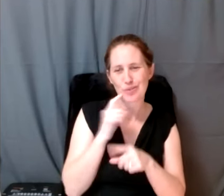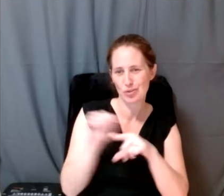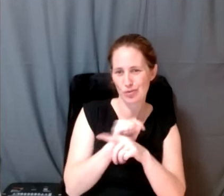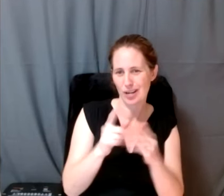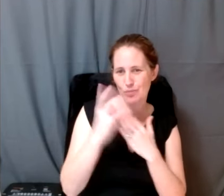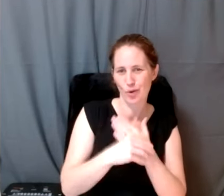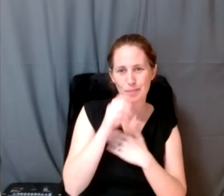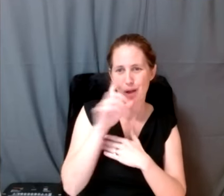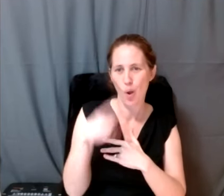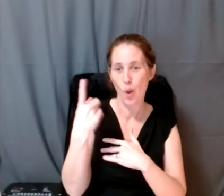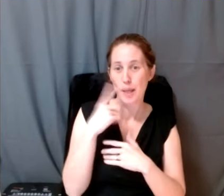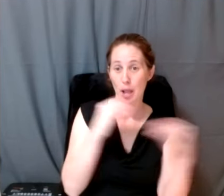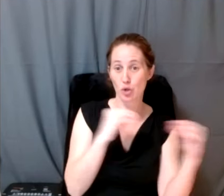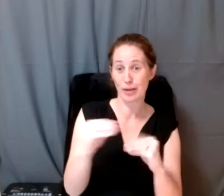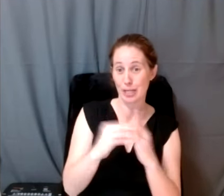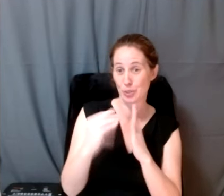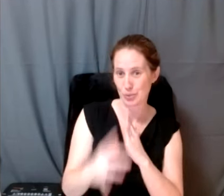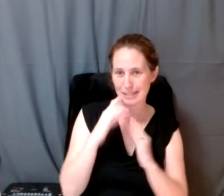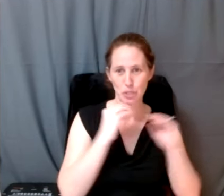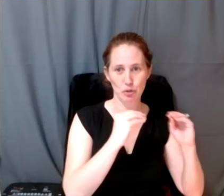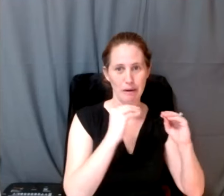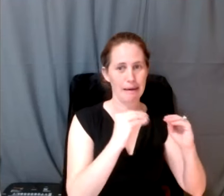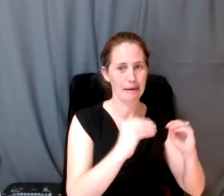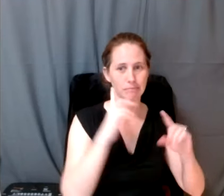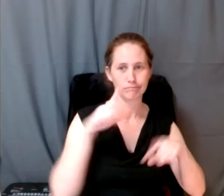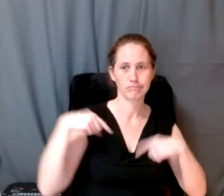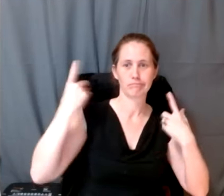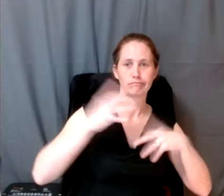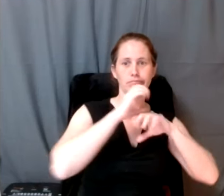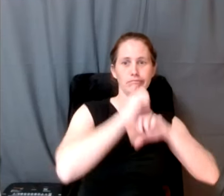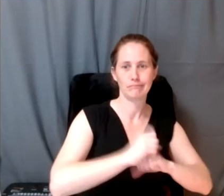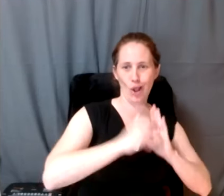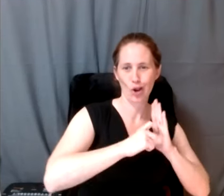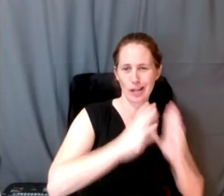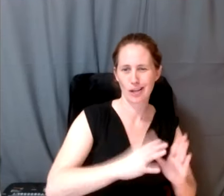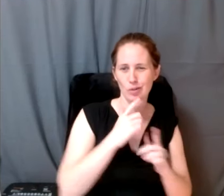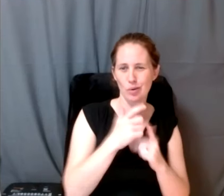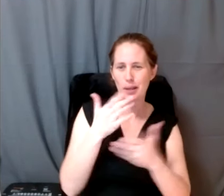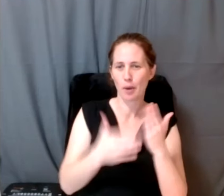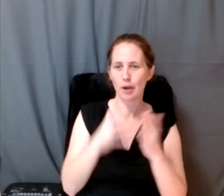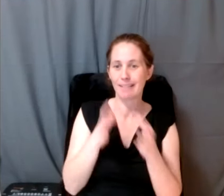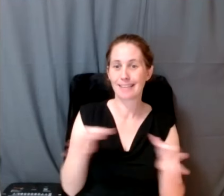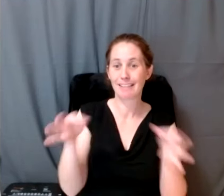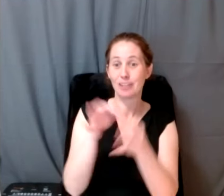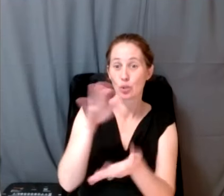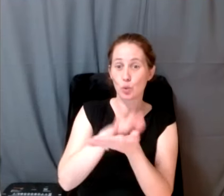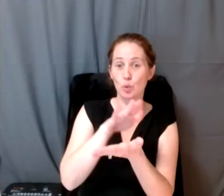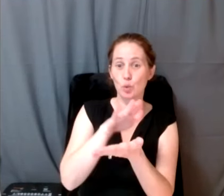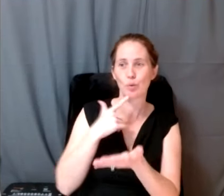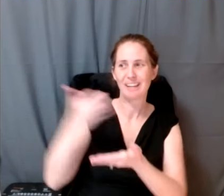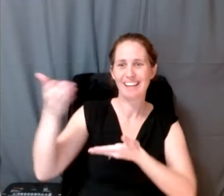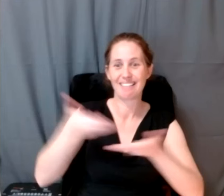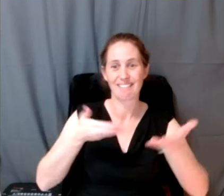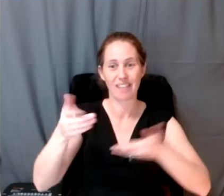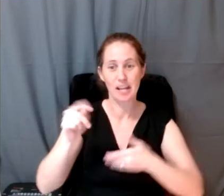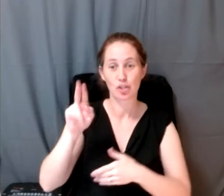isn't just about training students. It's about training seasoned archaeologists as well. So a big element of the field school is that we invite out the